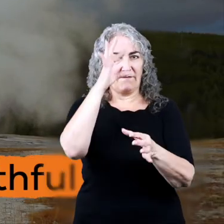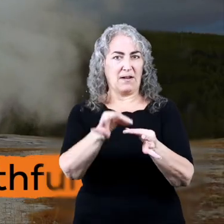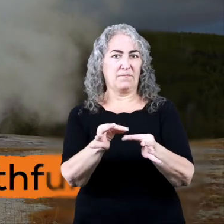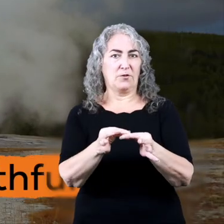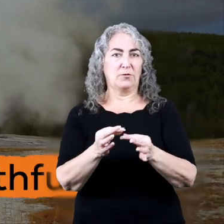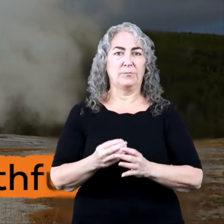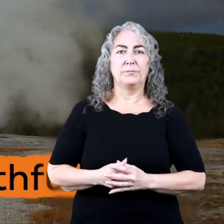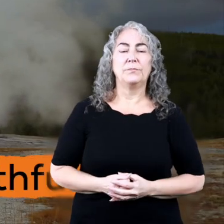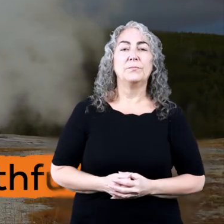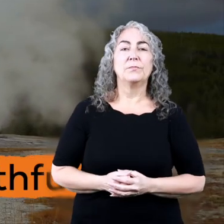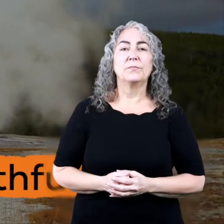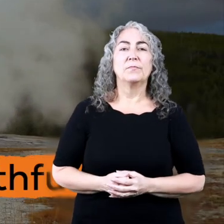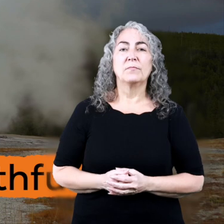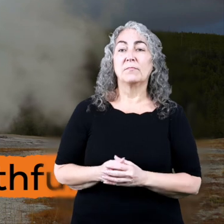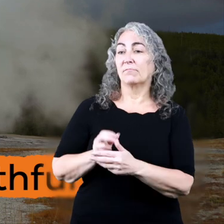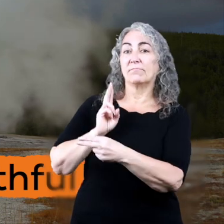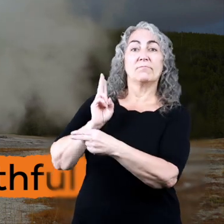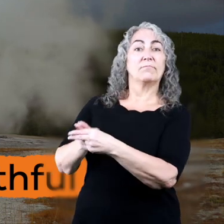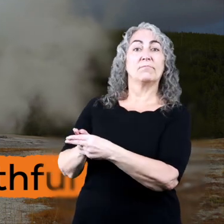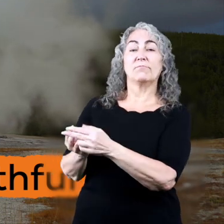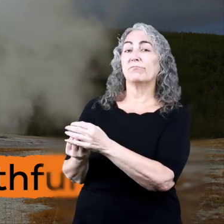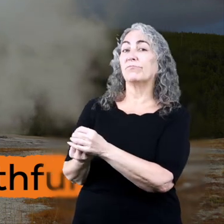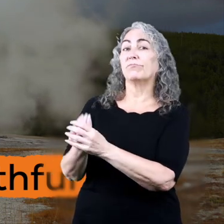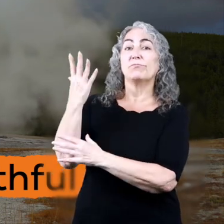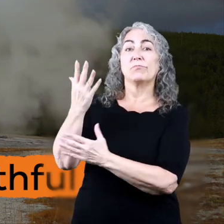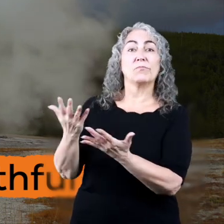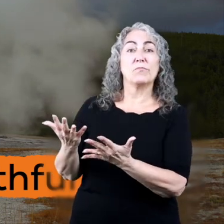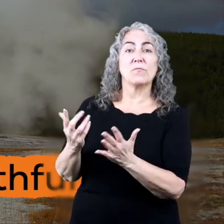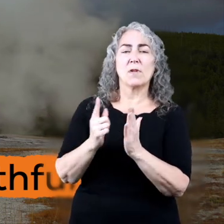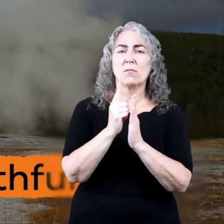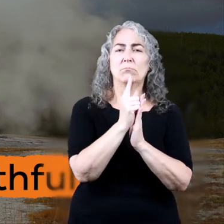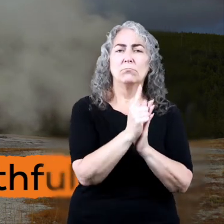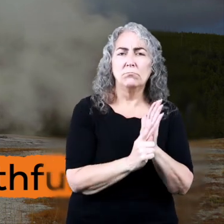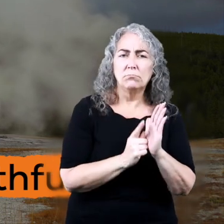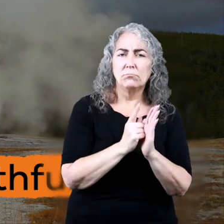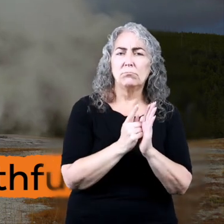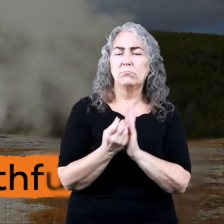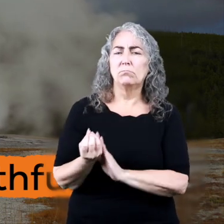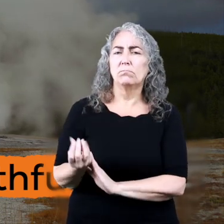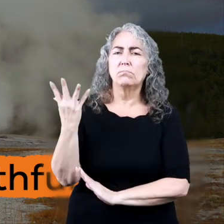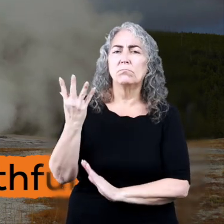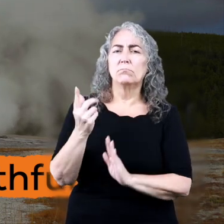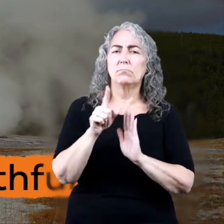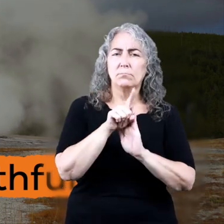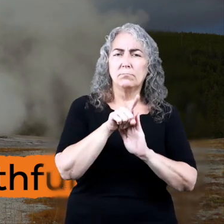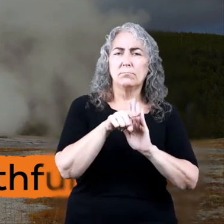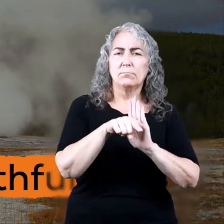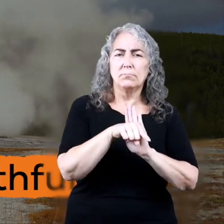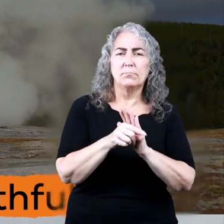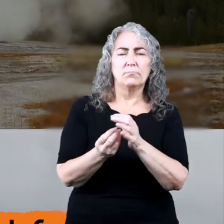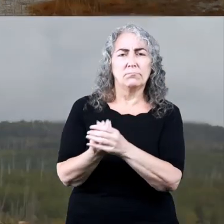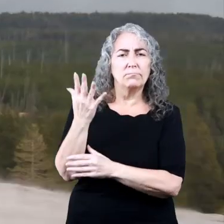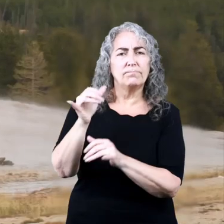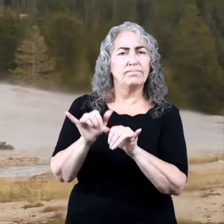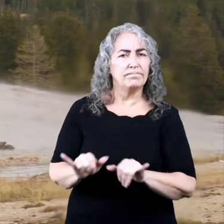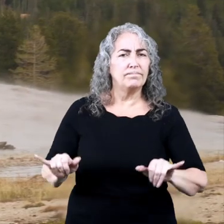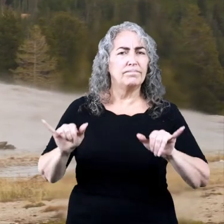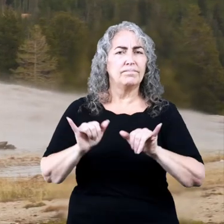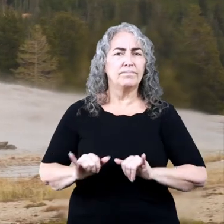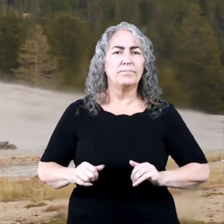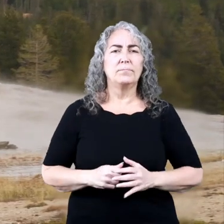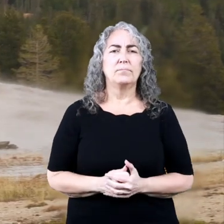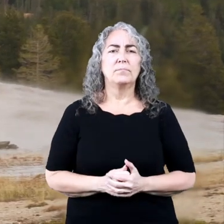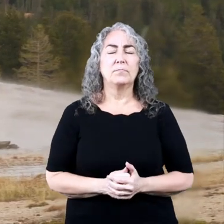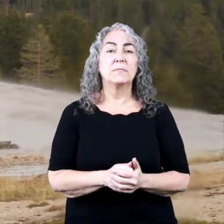Old Faithful. It gets its name because it erupts on a very regular basis. It is